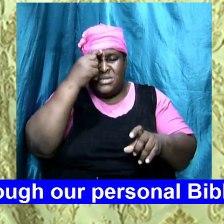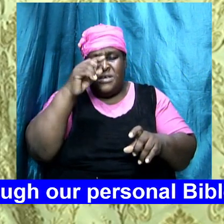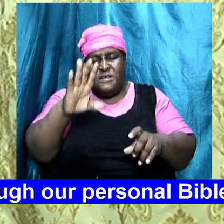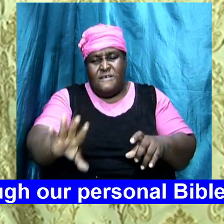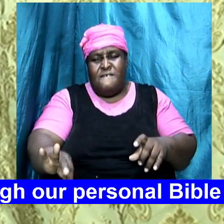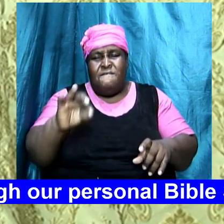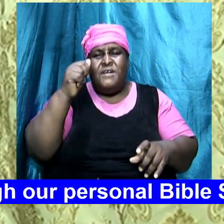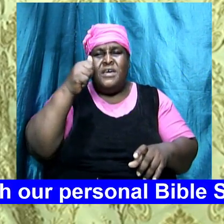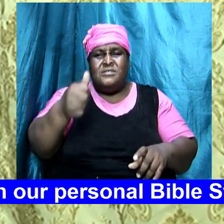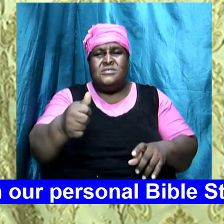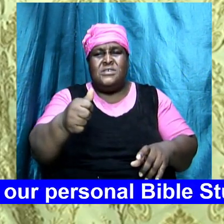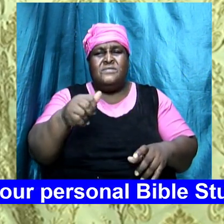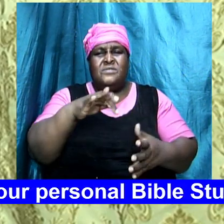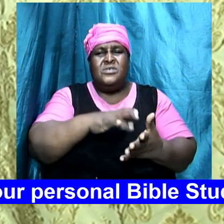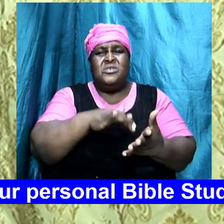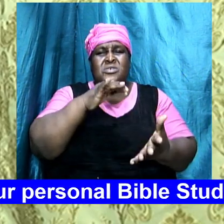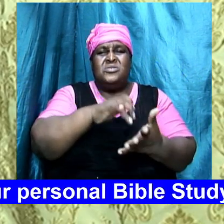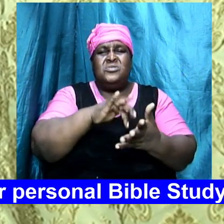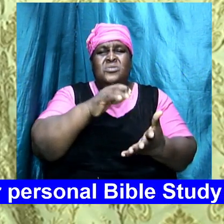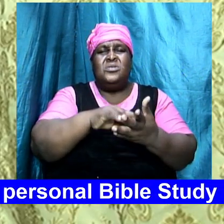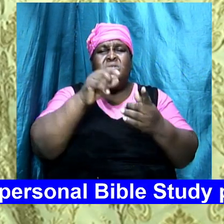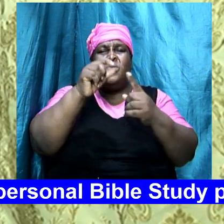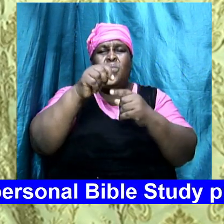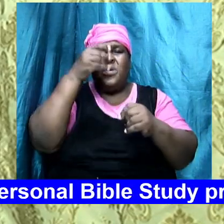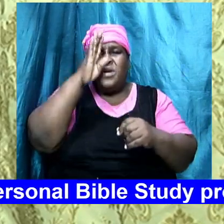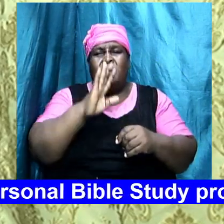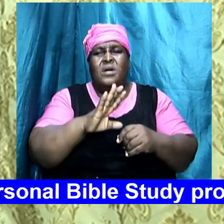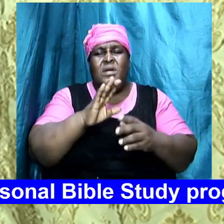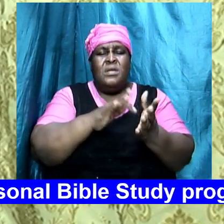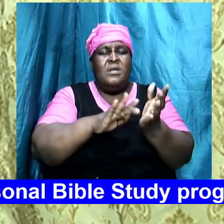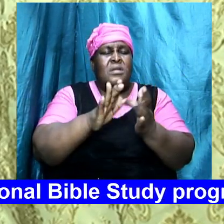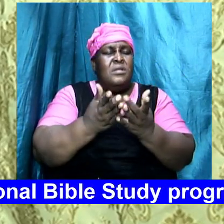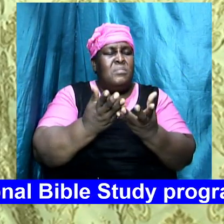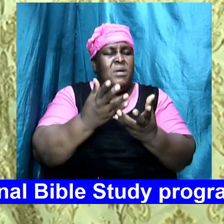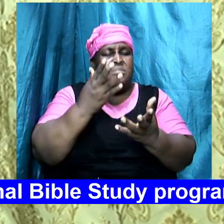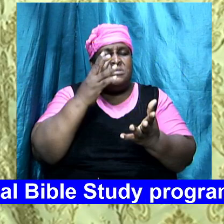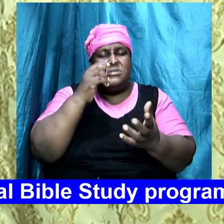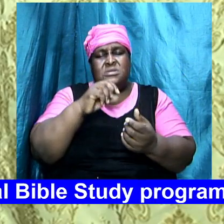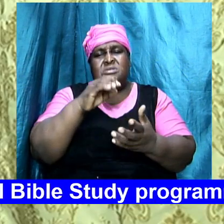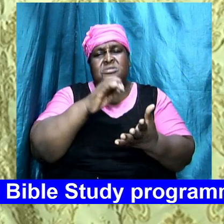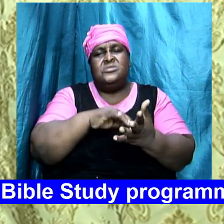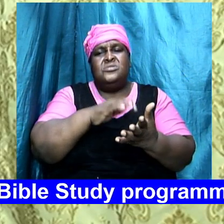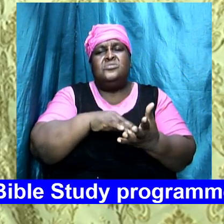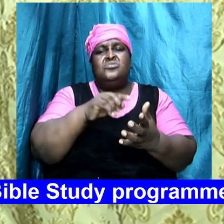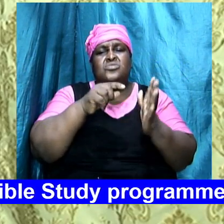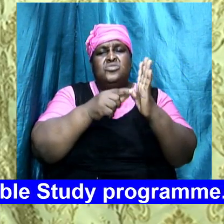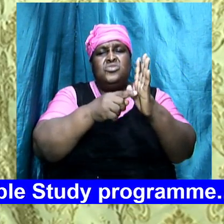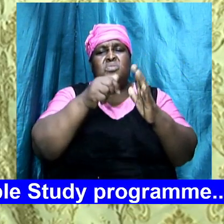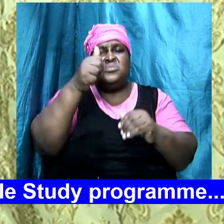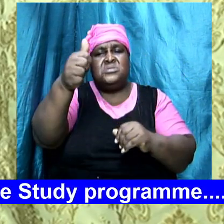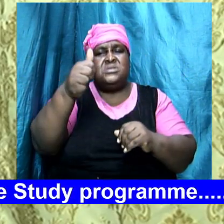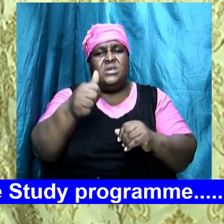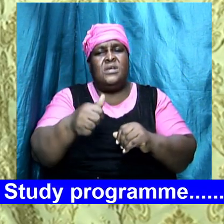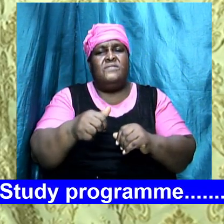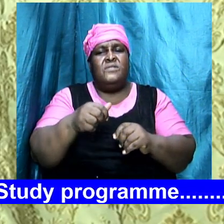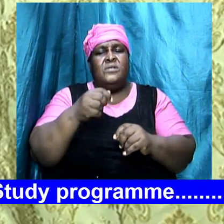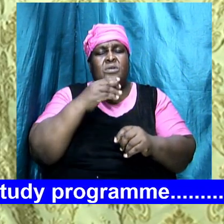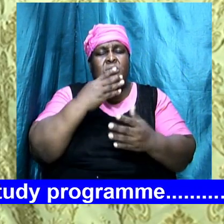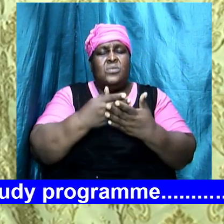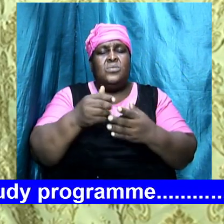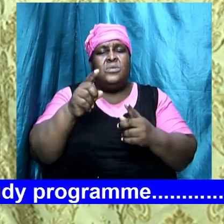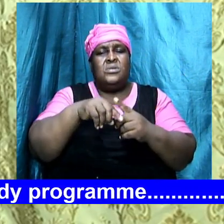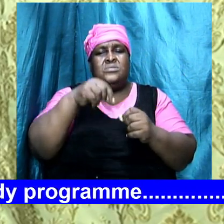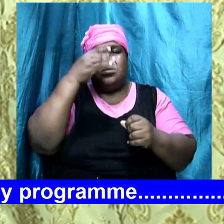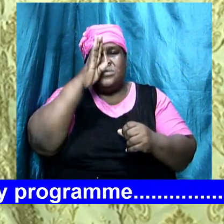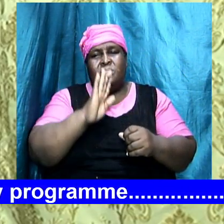the word of God the Bible says study to show thyself approved unto God and one of the things we said at that